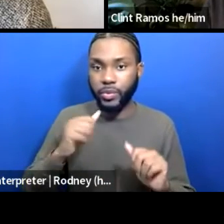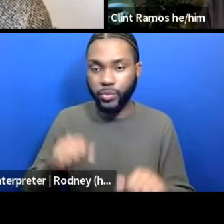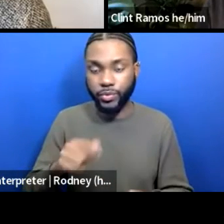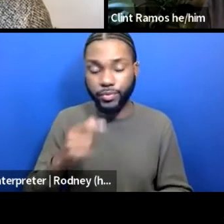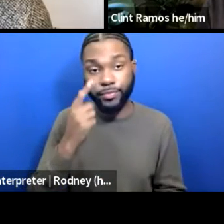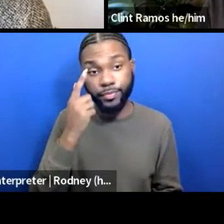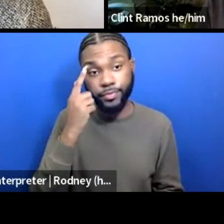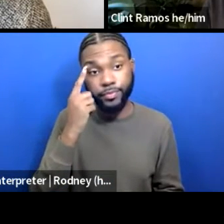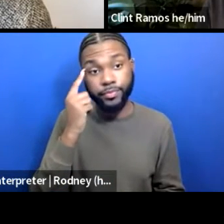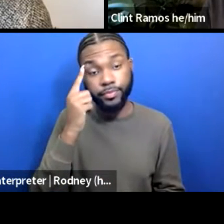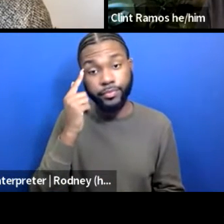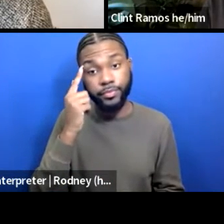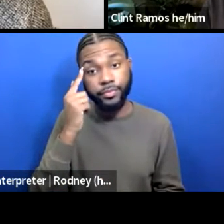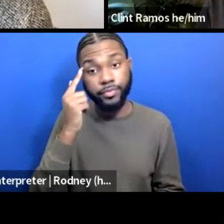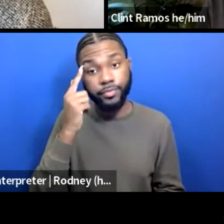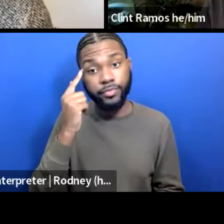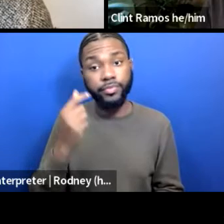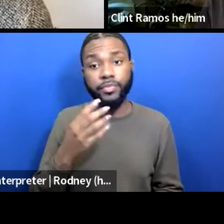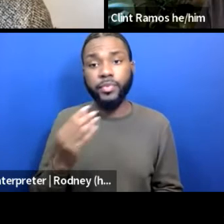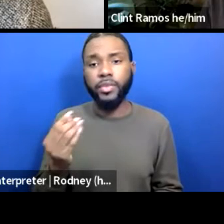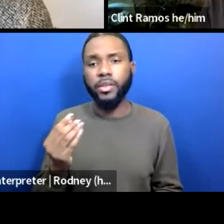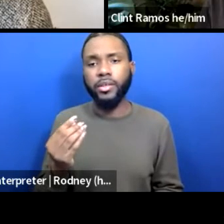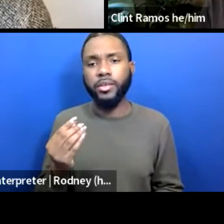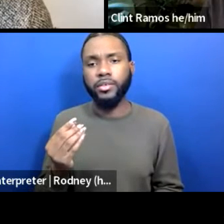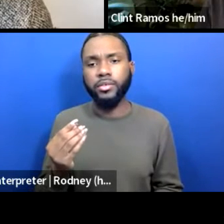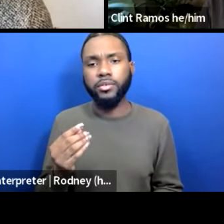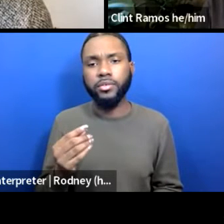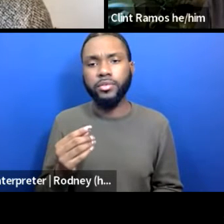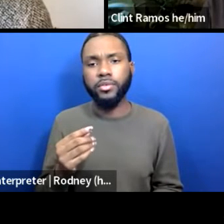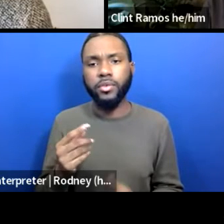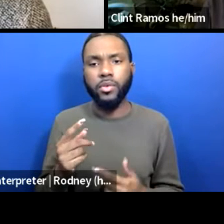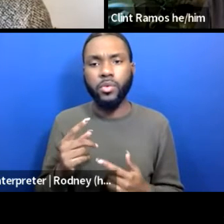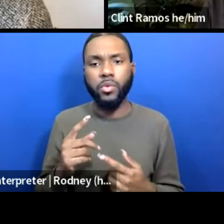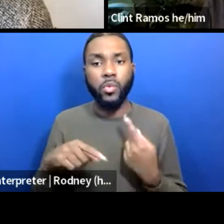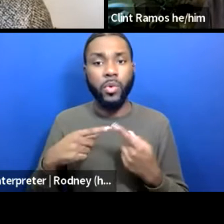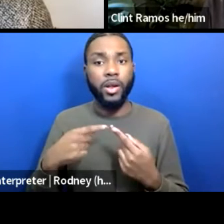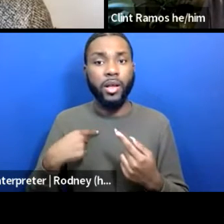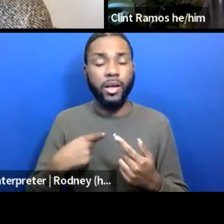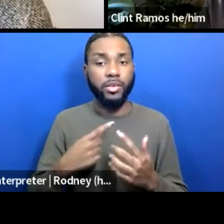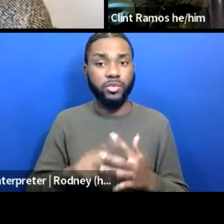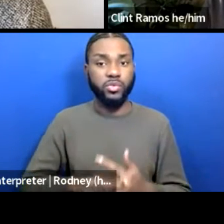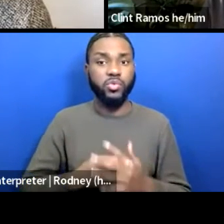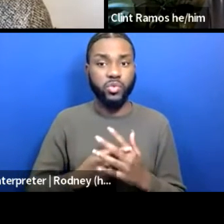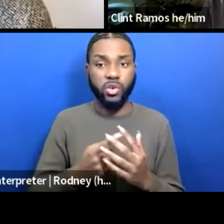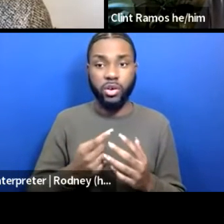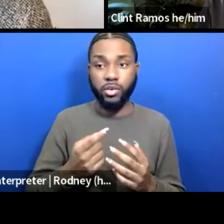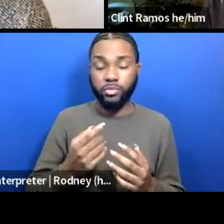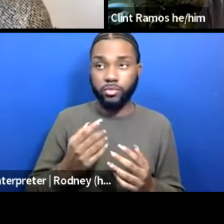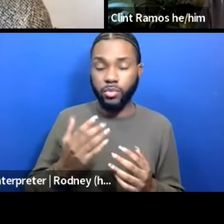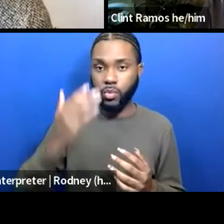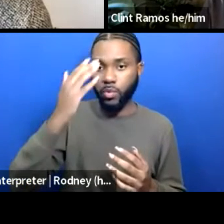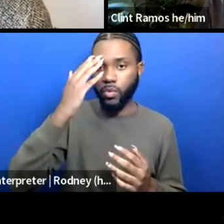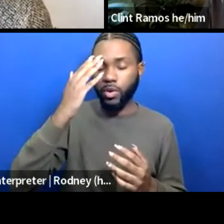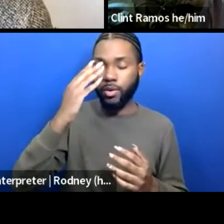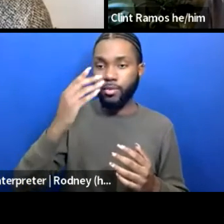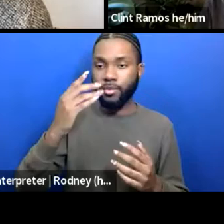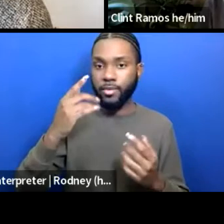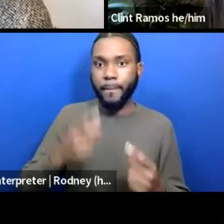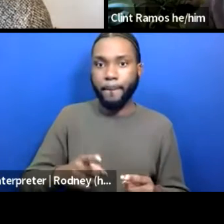And really where I began to become aware of it was at the very beginning of the pandemic,